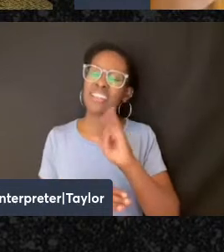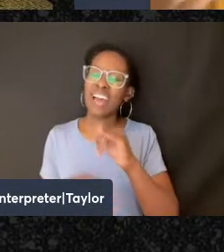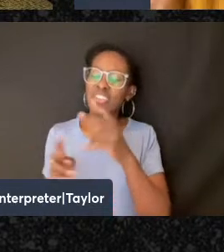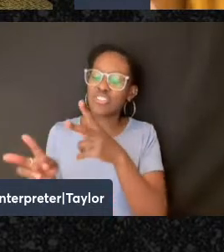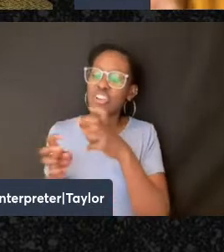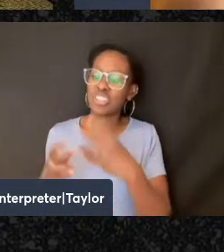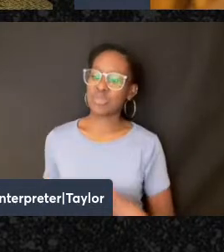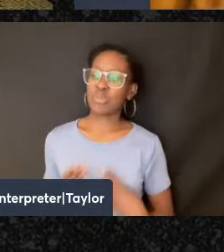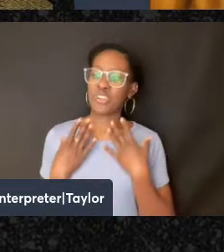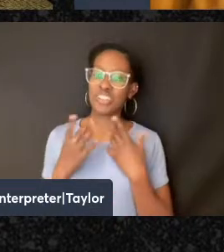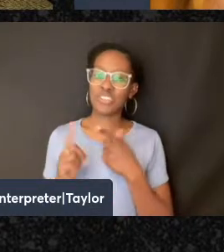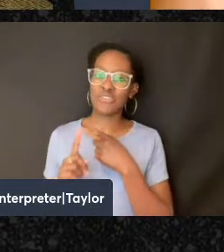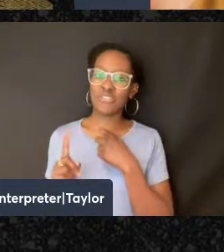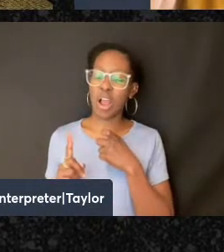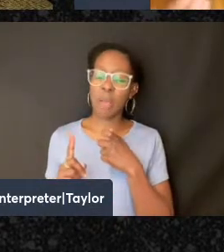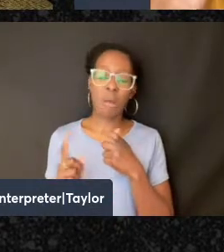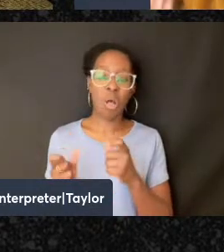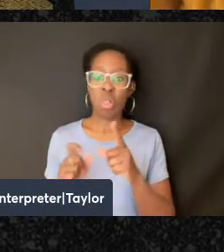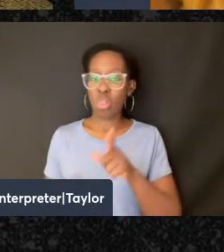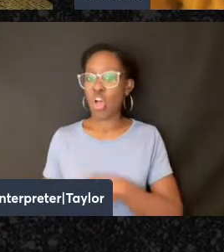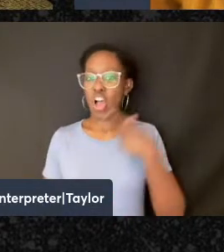long genealogies of community care.